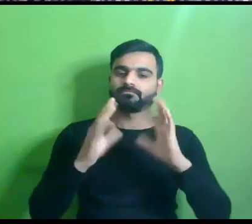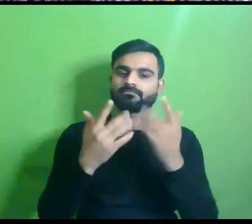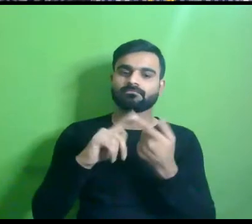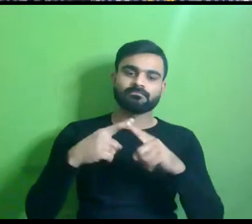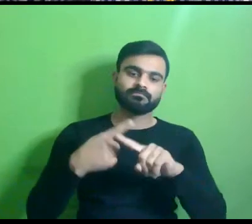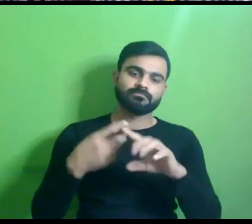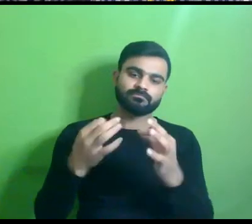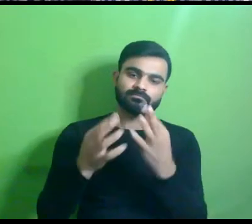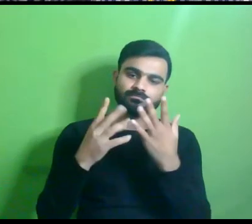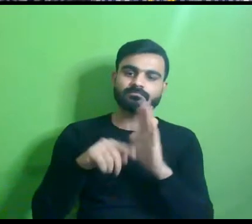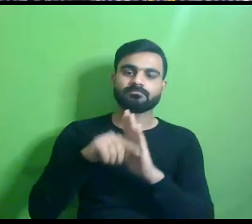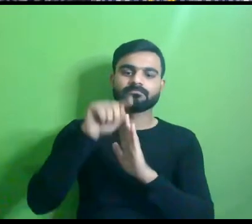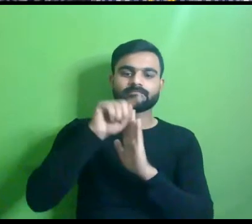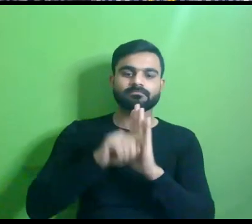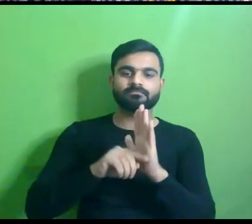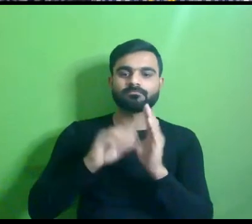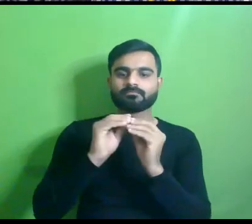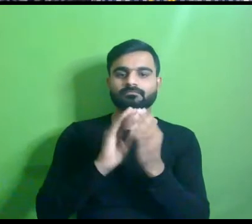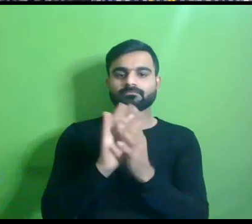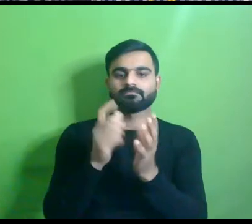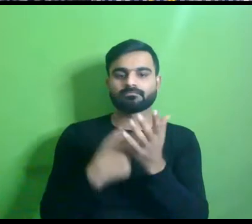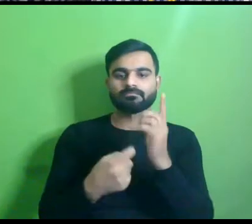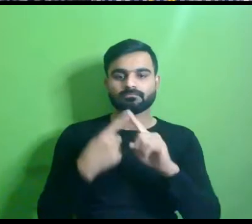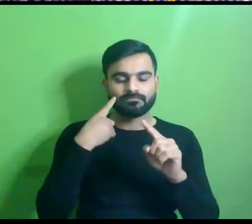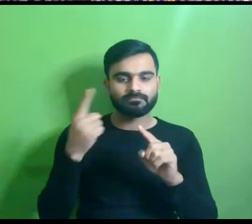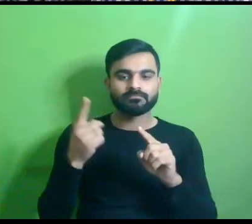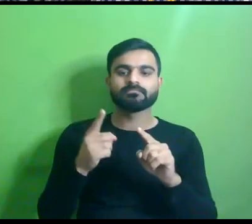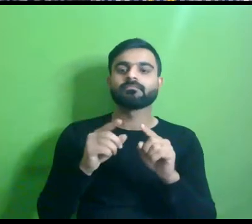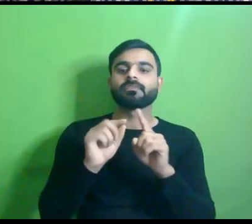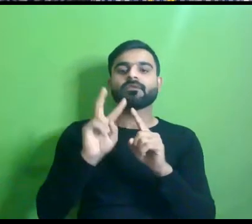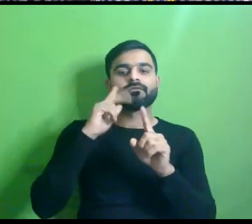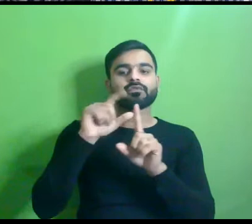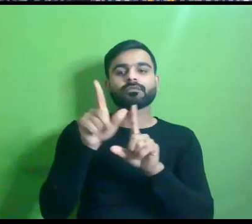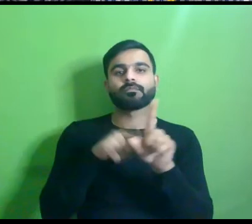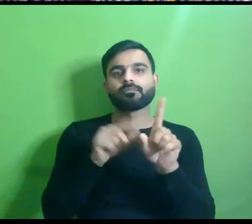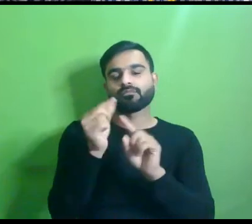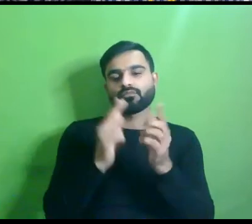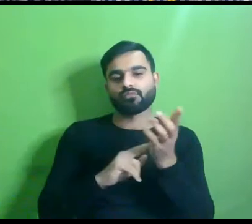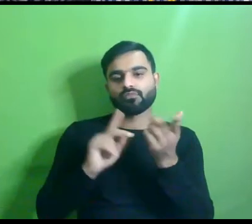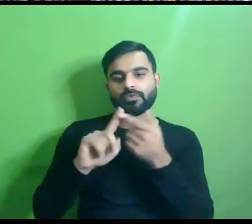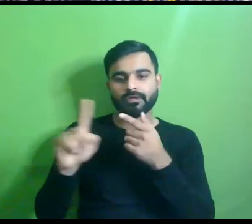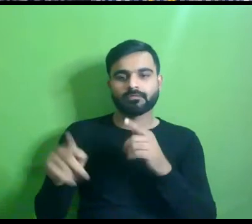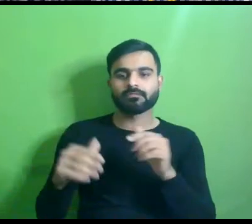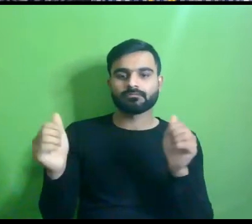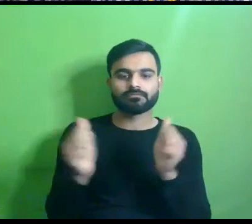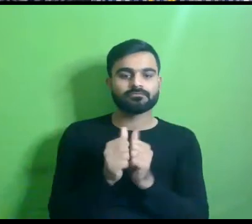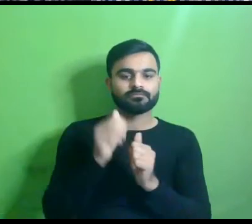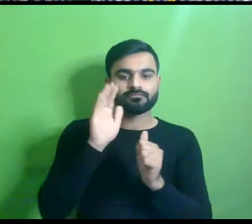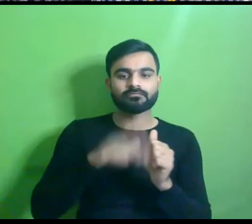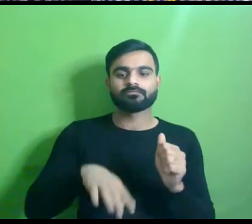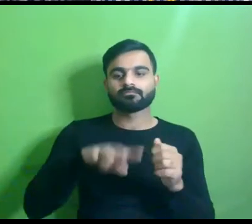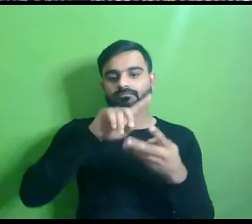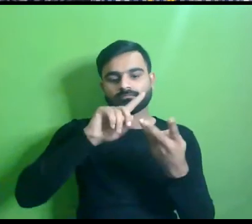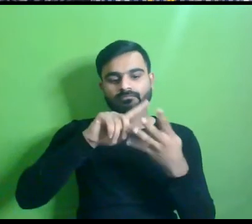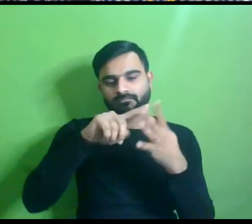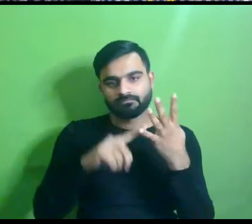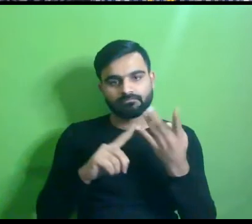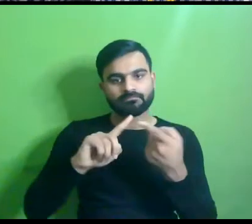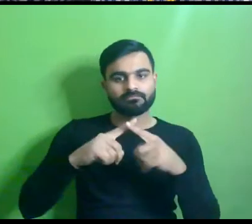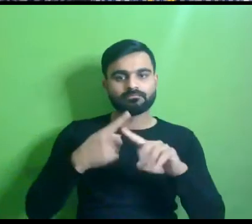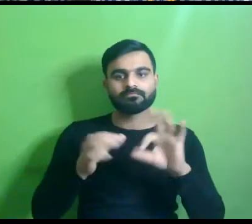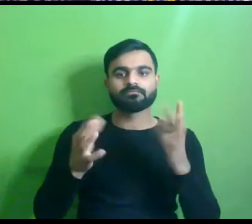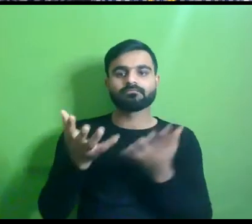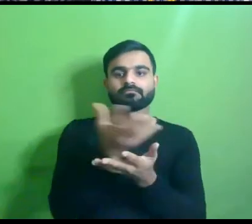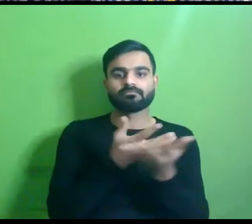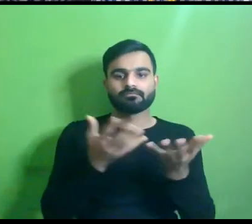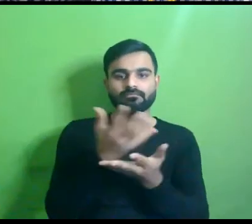and principal at bharti vidyapit college of architecture pune we also have four experts joining in the discussion